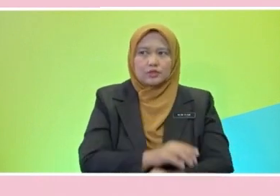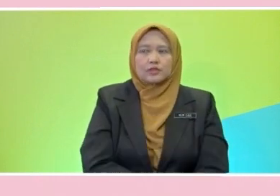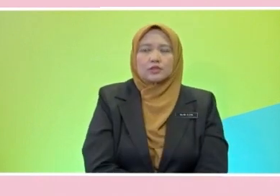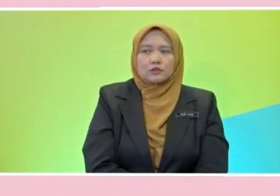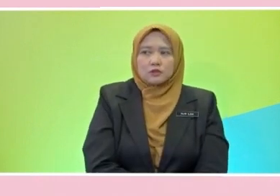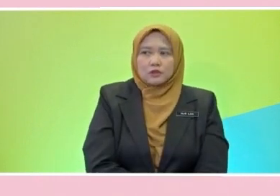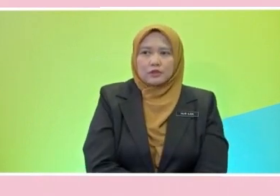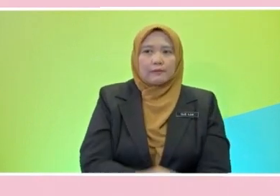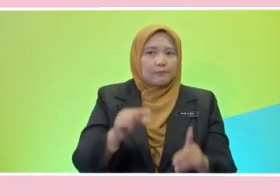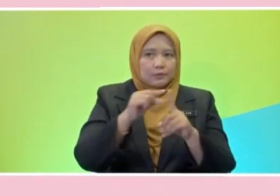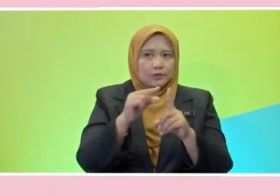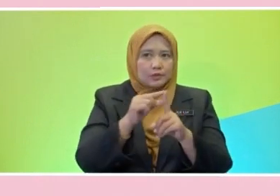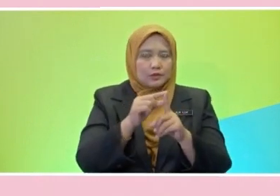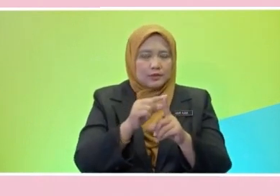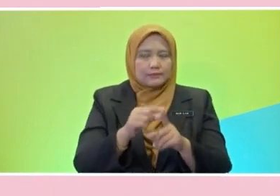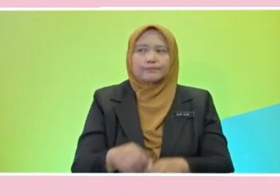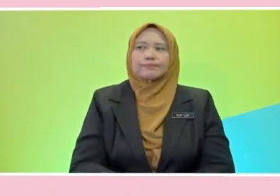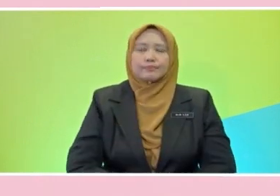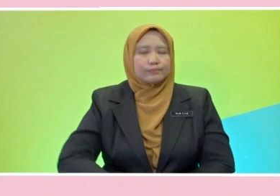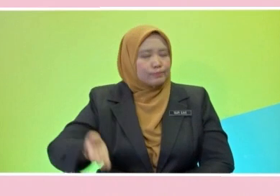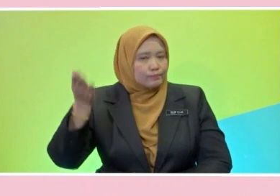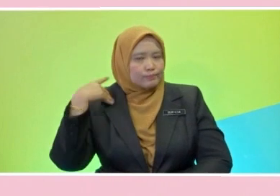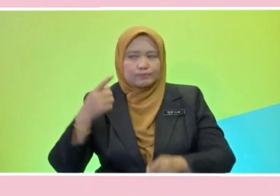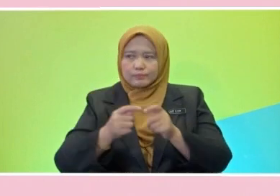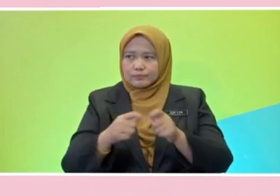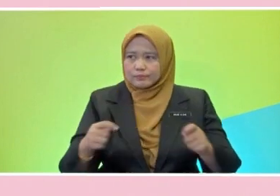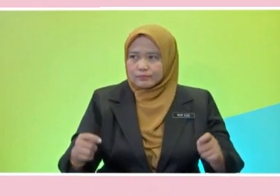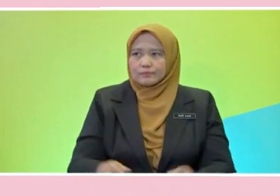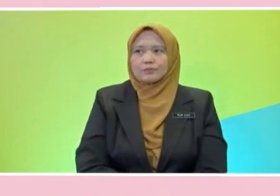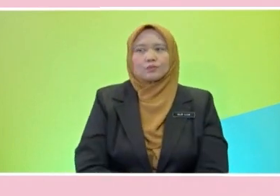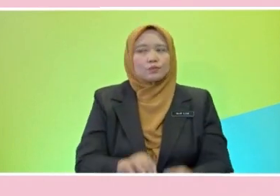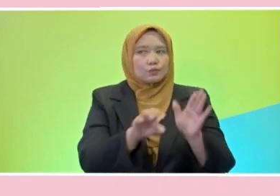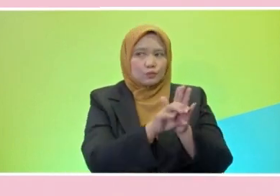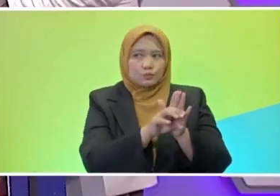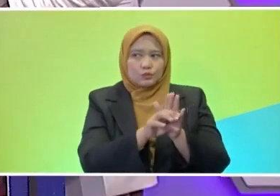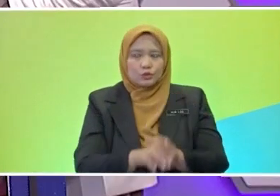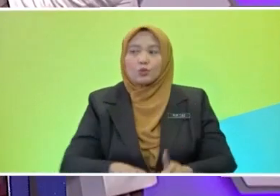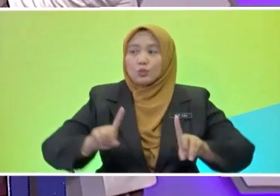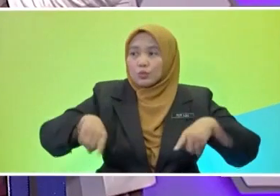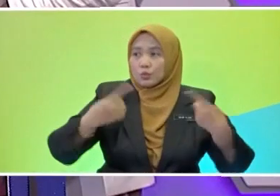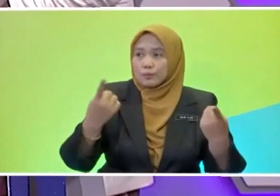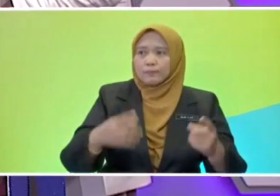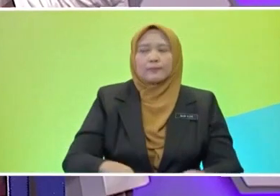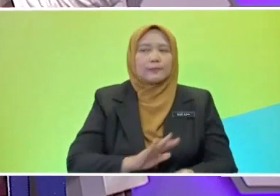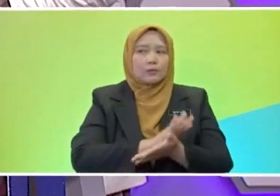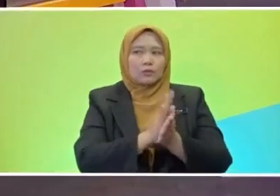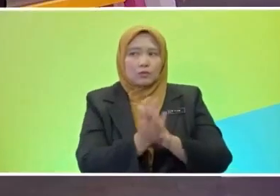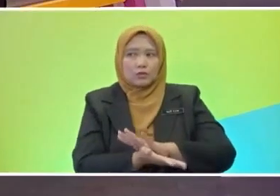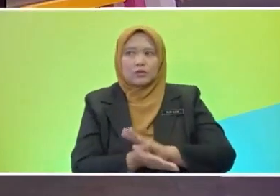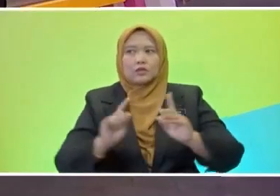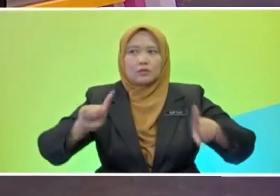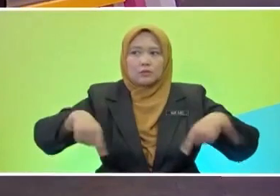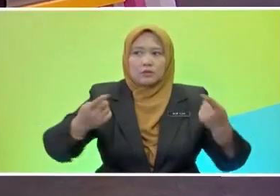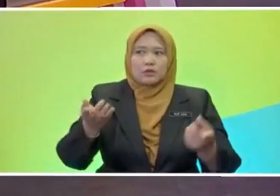For example, last weekend, I went to the museum. Hmm, okay. So, that is the activity.